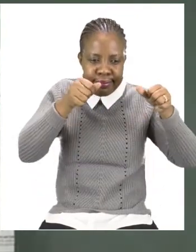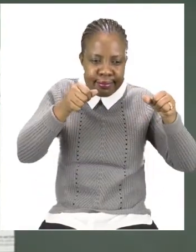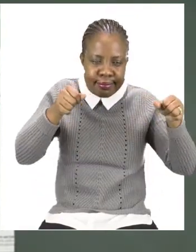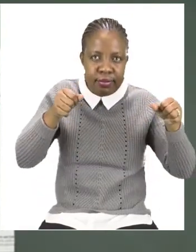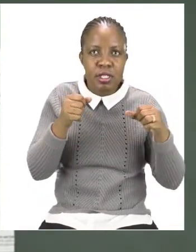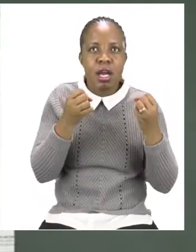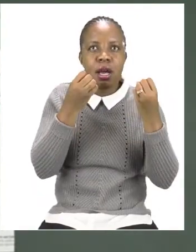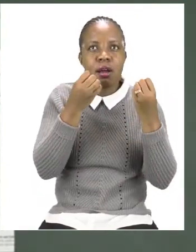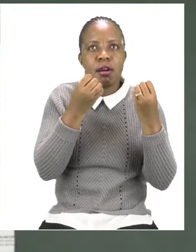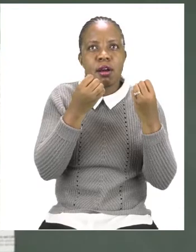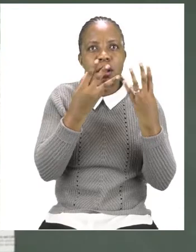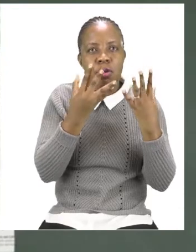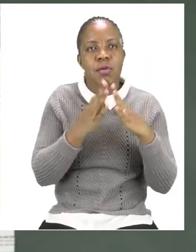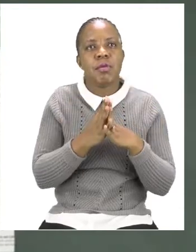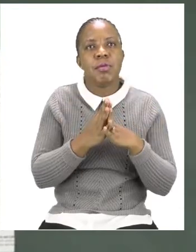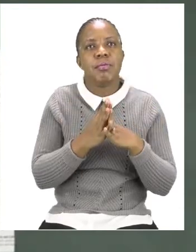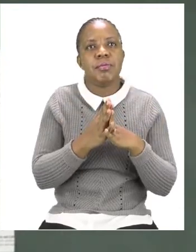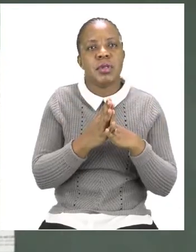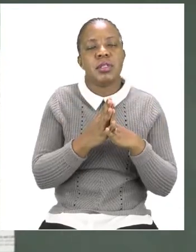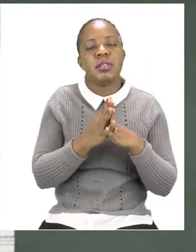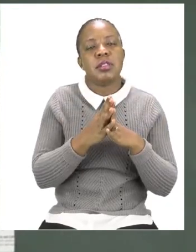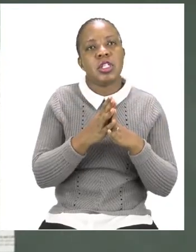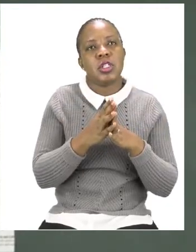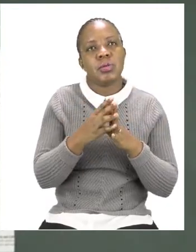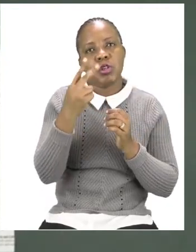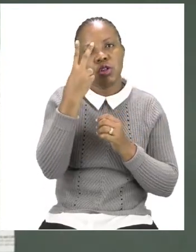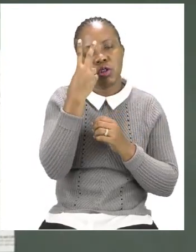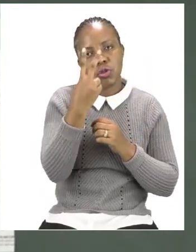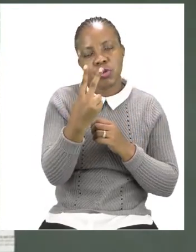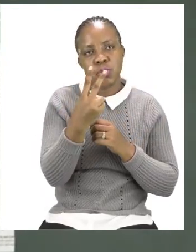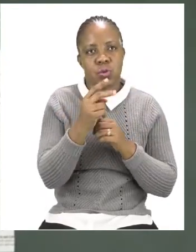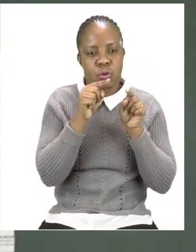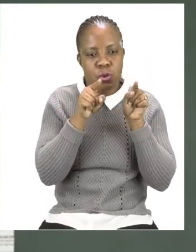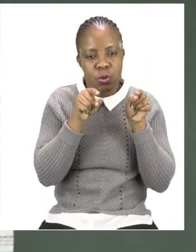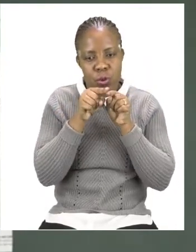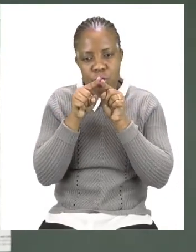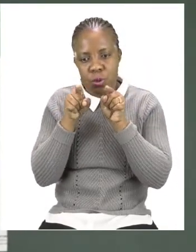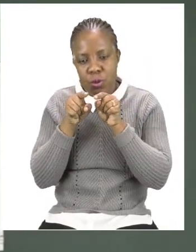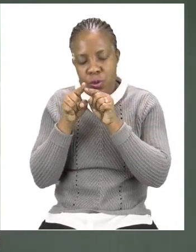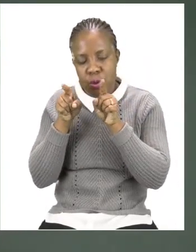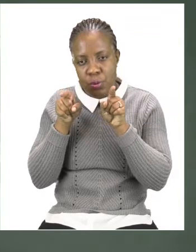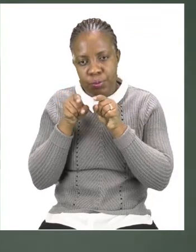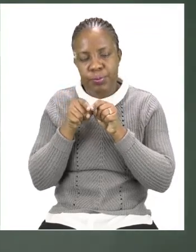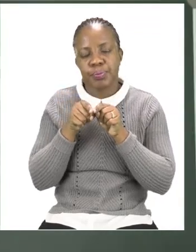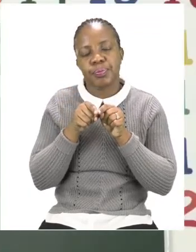going to write the number two inside. Let me get a pencil.